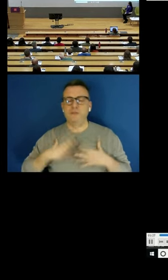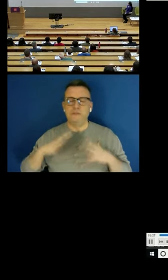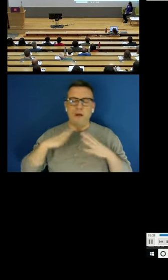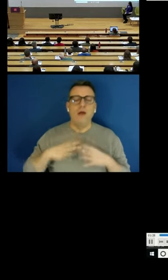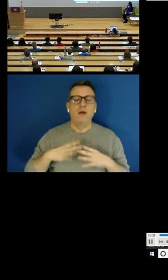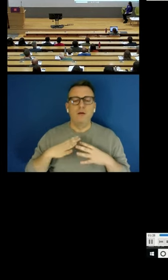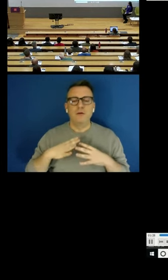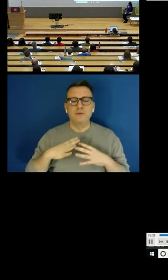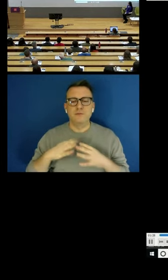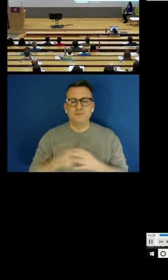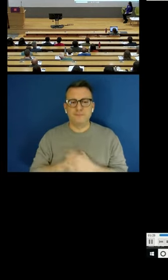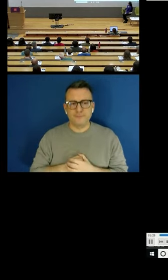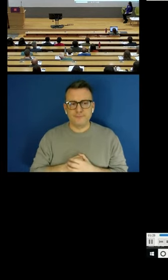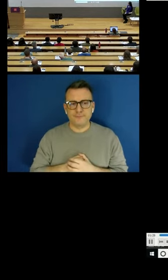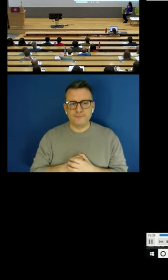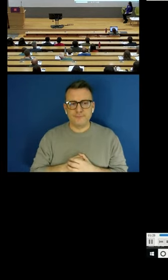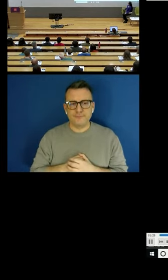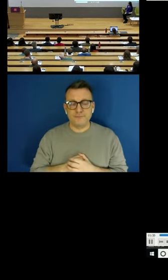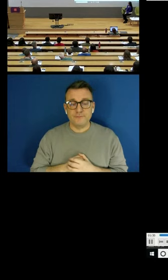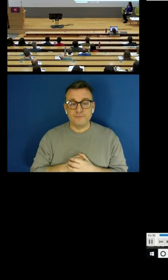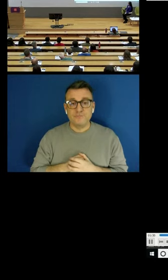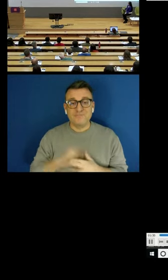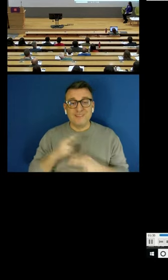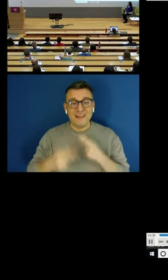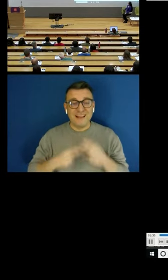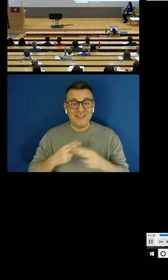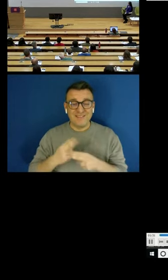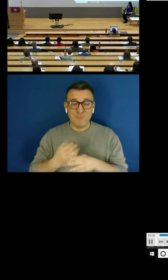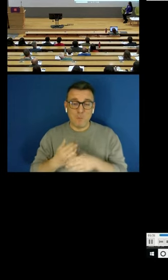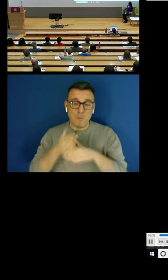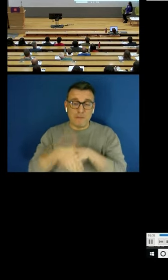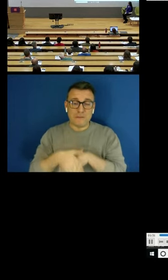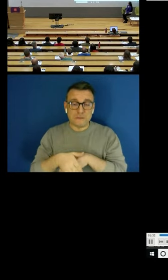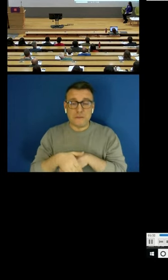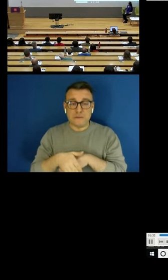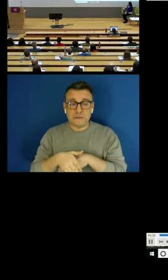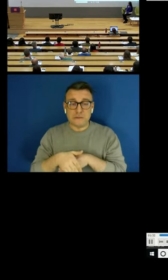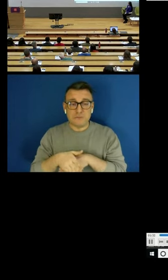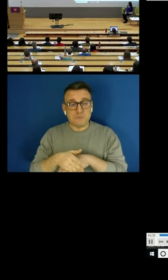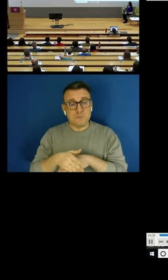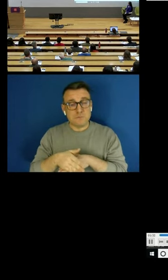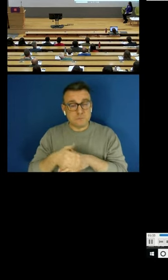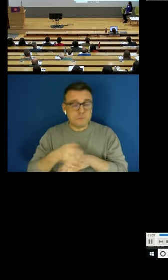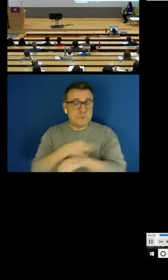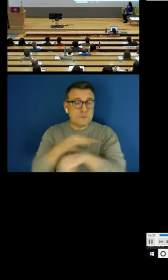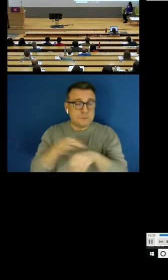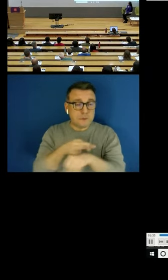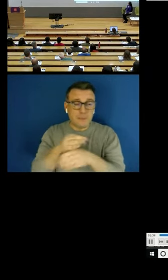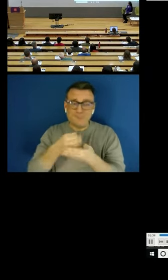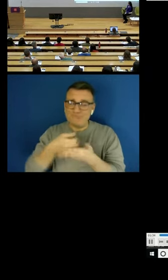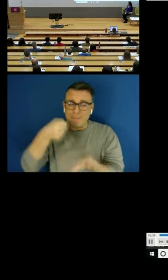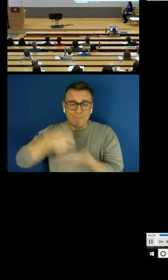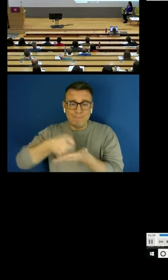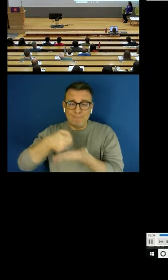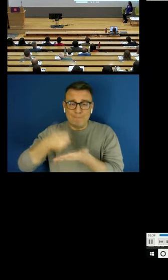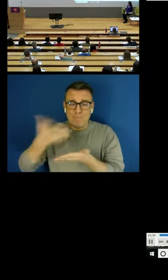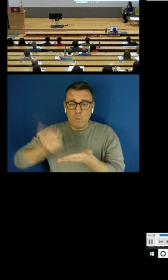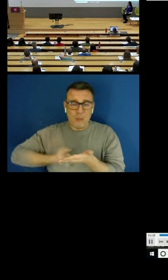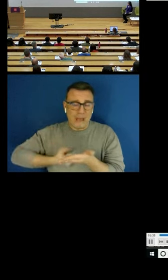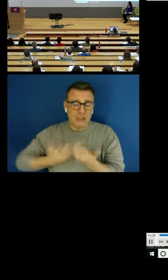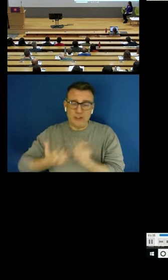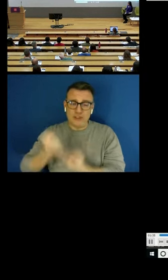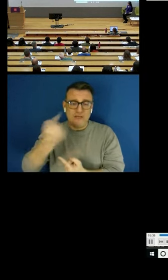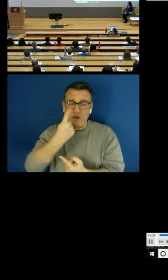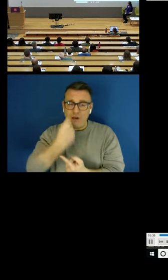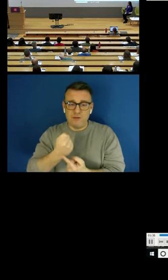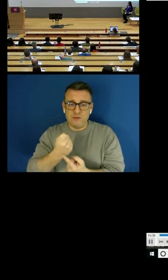if I work in a busy hours I would make less than minimum wages and to compensate I